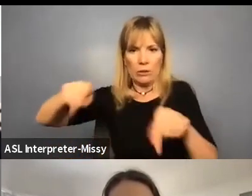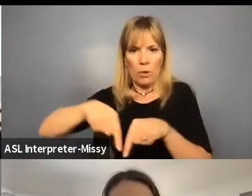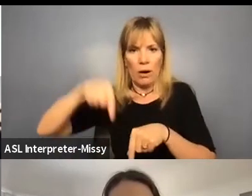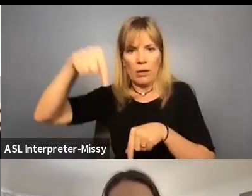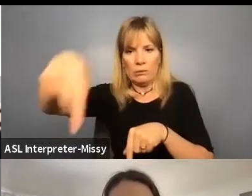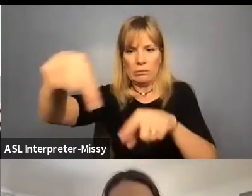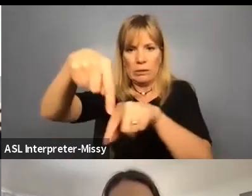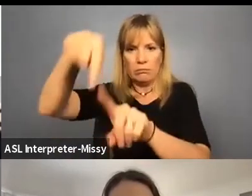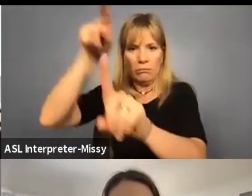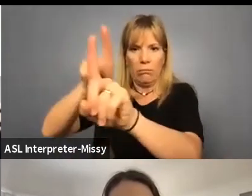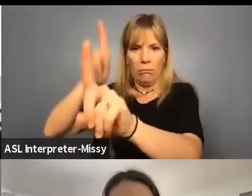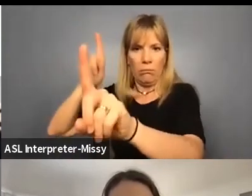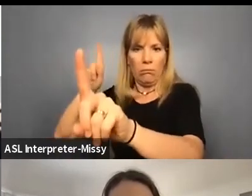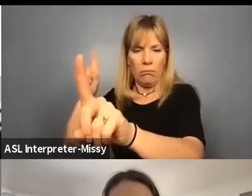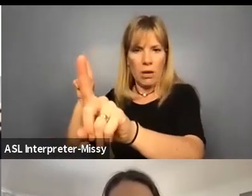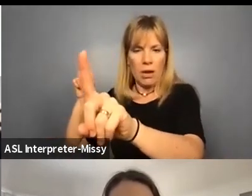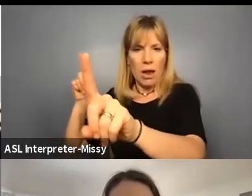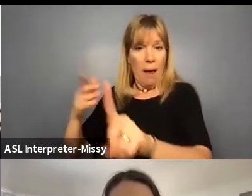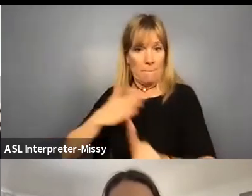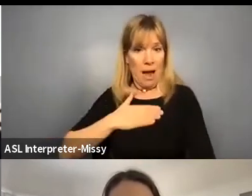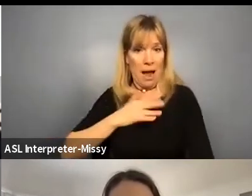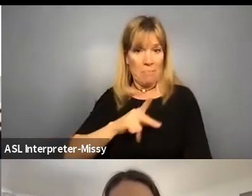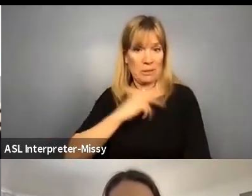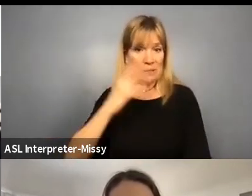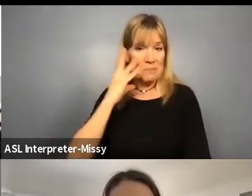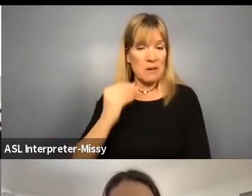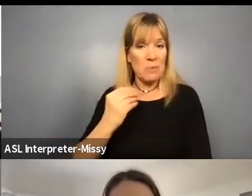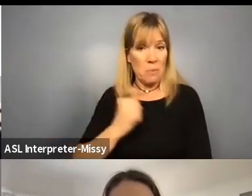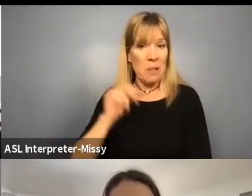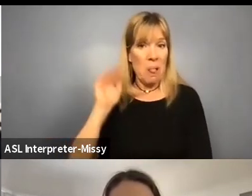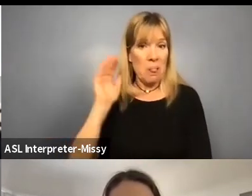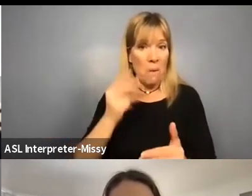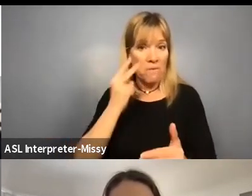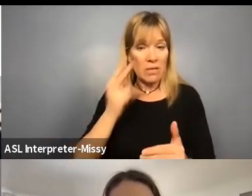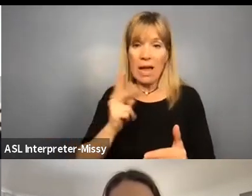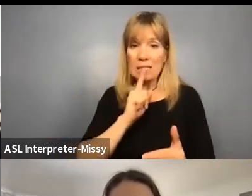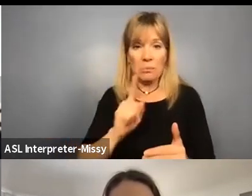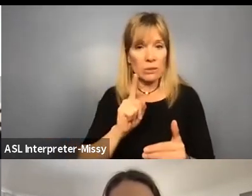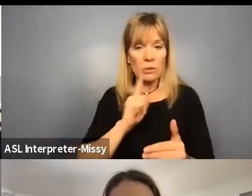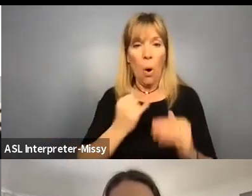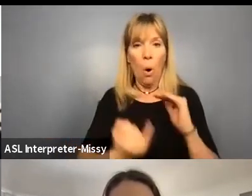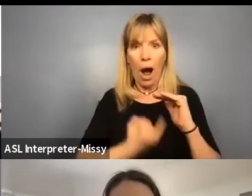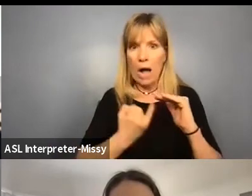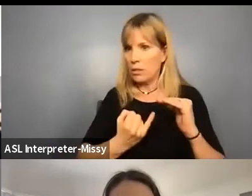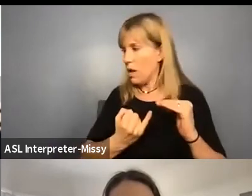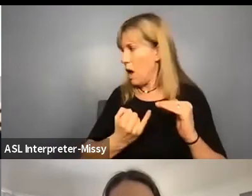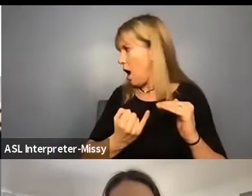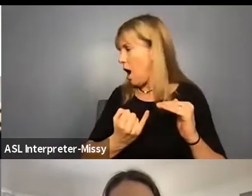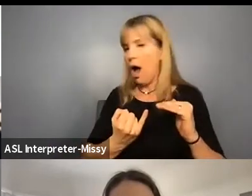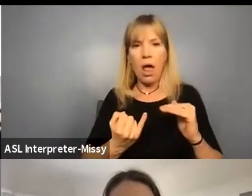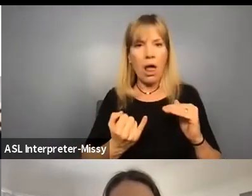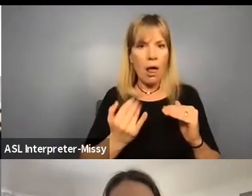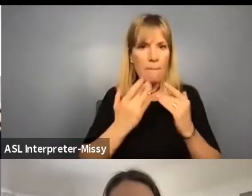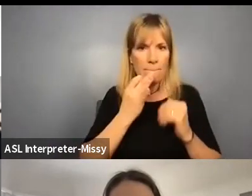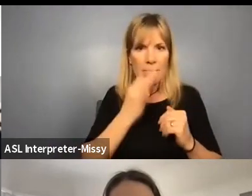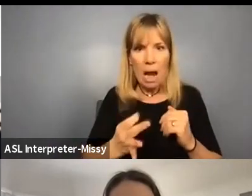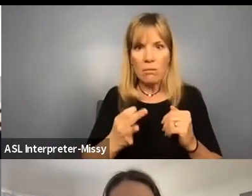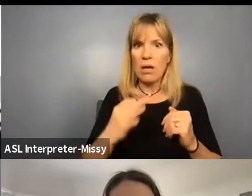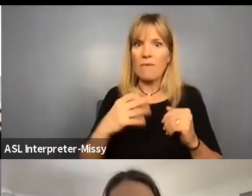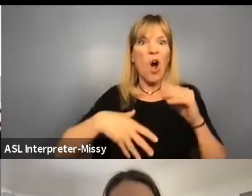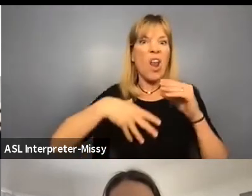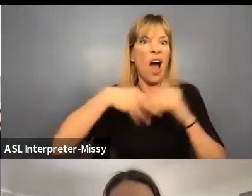And it's, you know, just my personal experience is some with low vision. I mean, it has been so isolating. I have barely been out